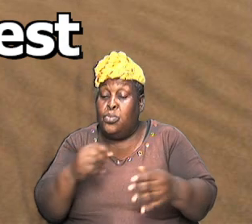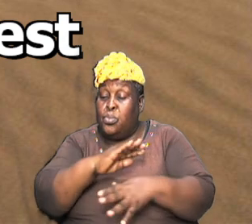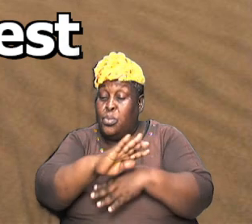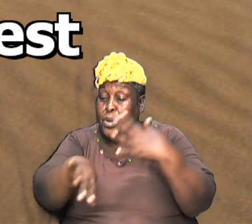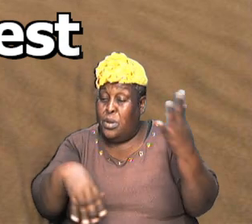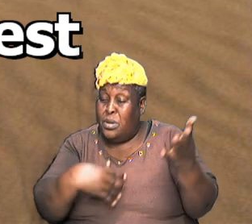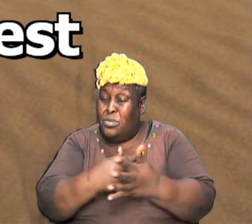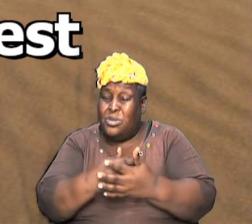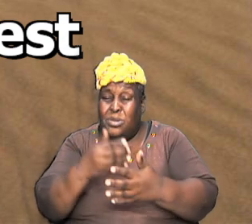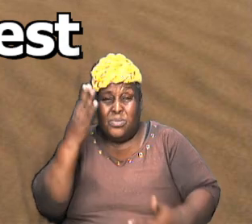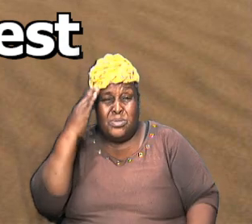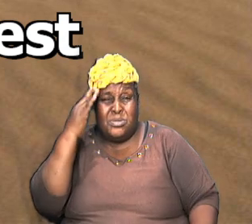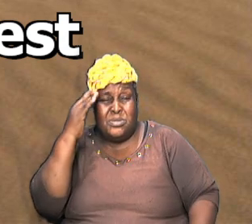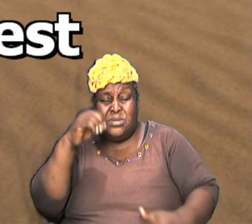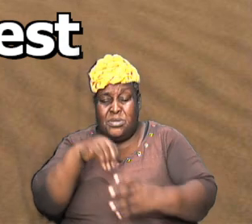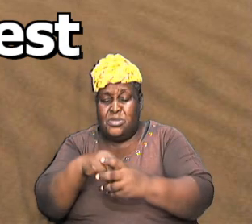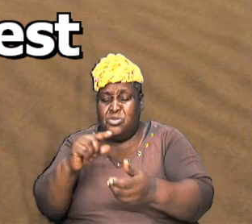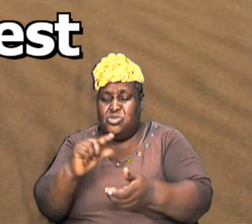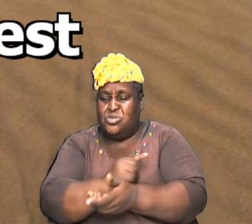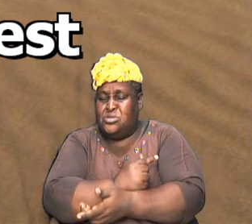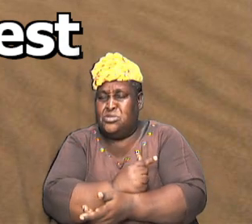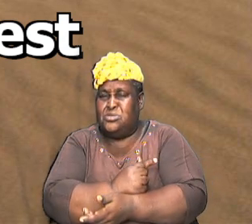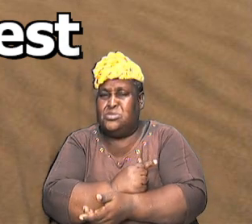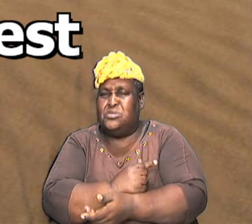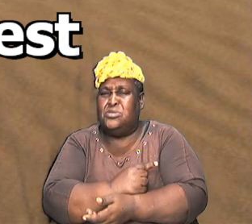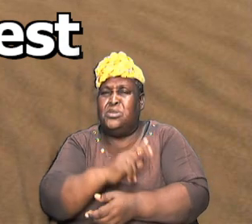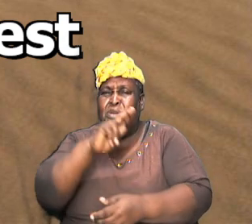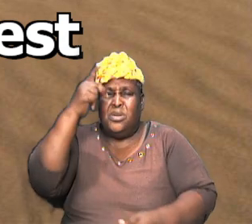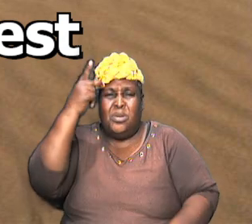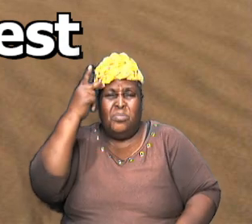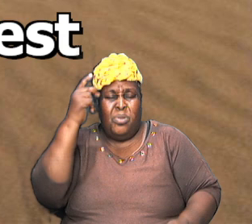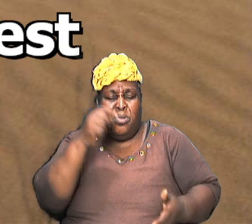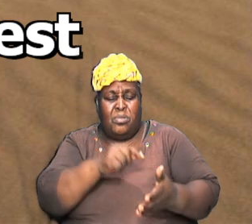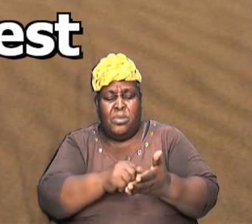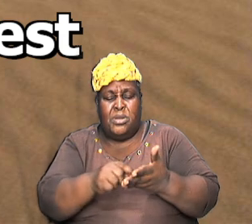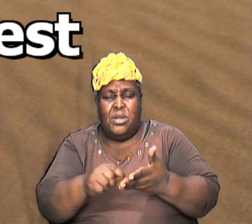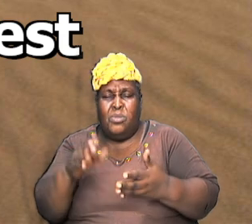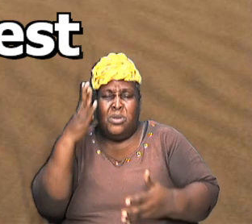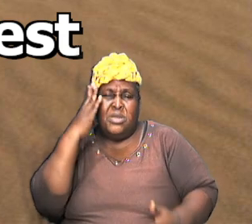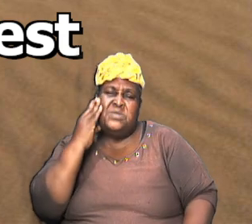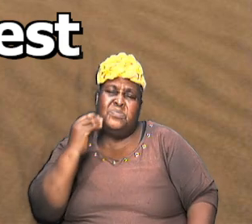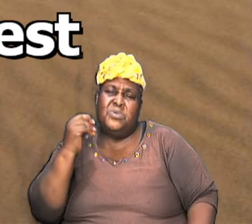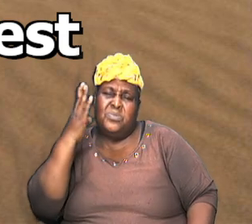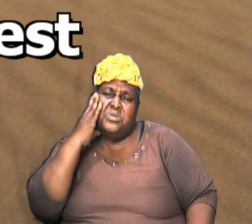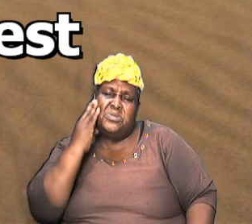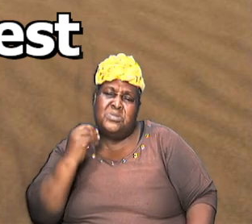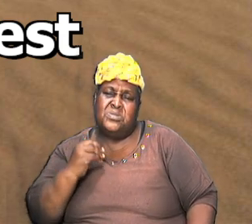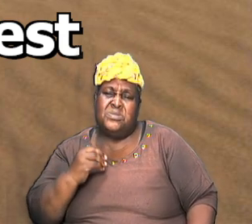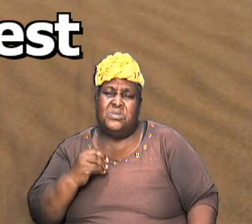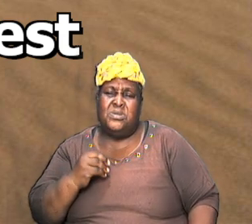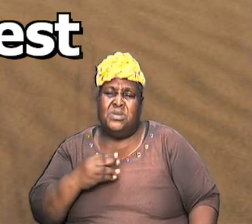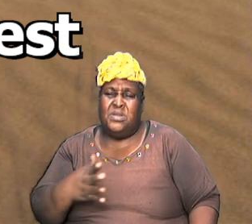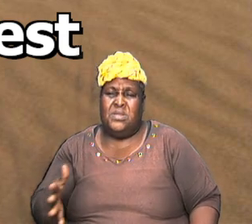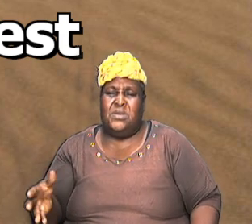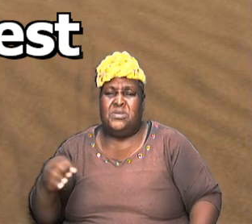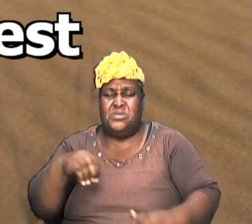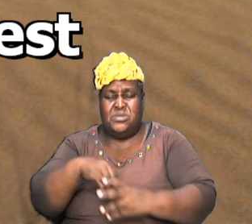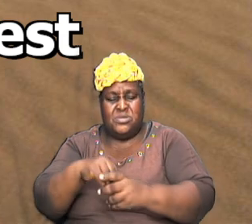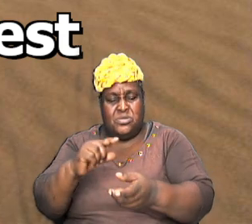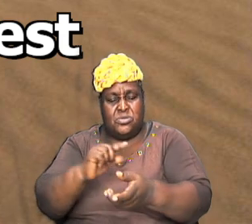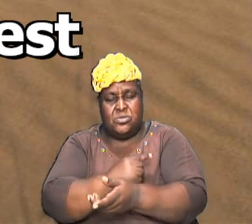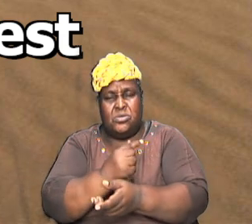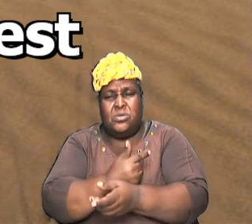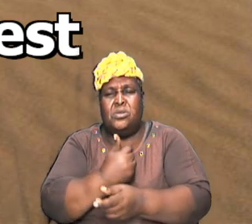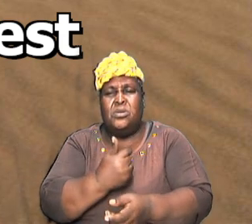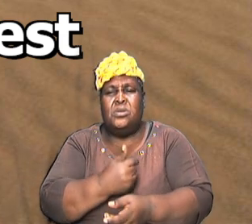I noticed that in Genesis Paul writing about the experience and the episode in Genesis he is